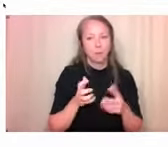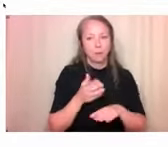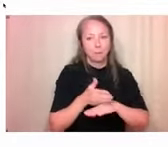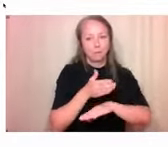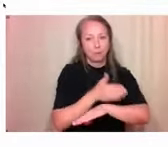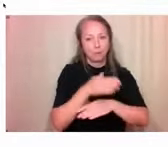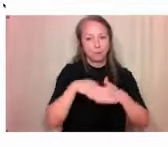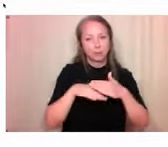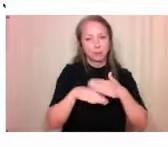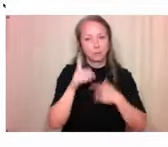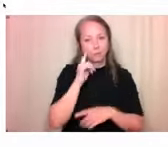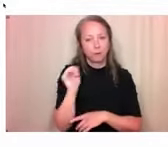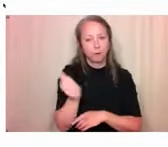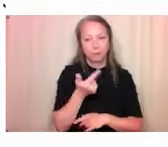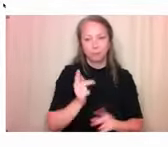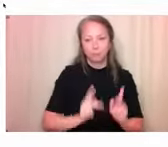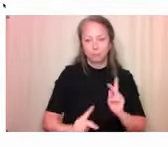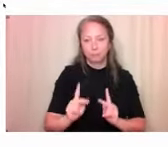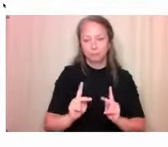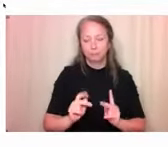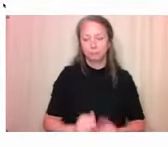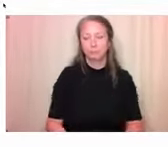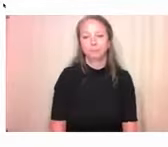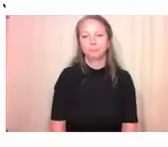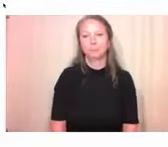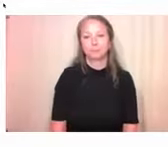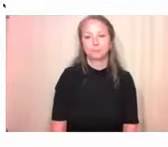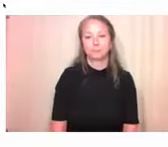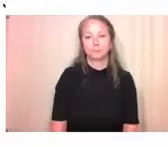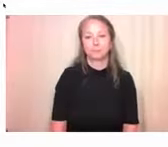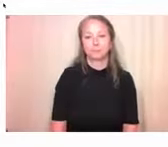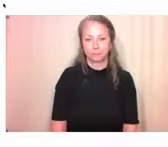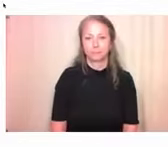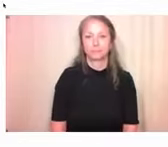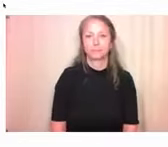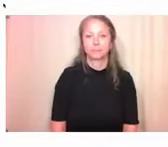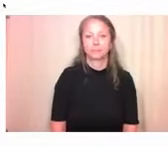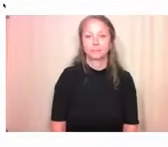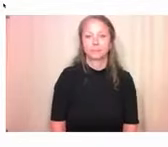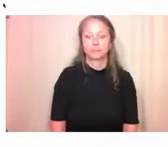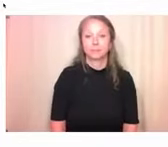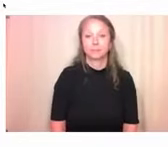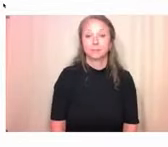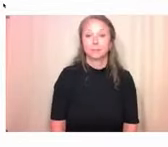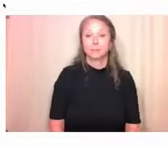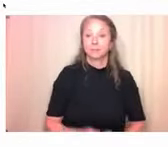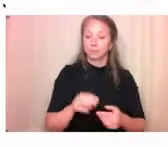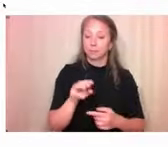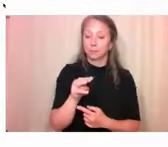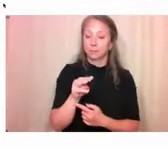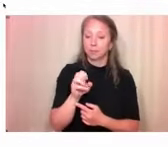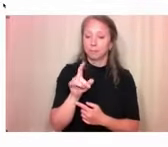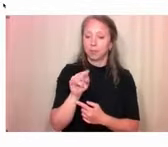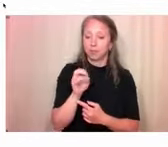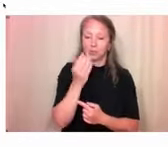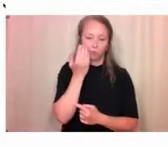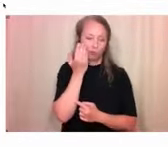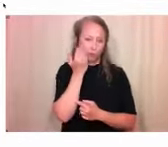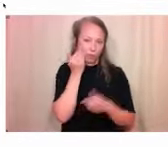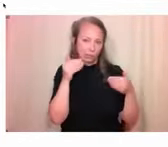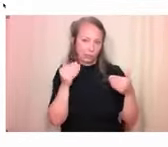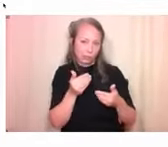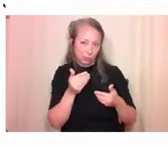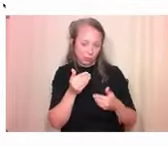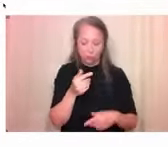So, perfect. So yeah, as Melanie introduced us, I'll just say again, my name is Kate Clark,